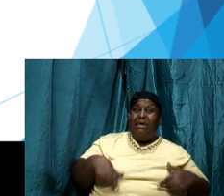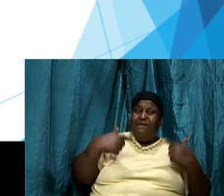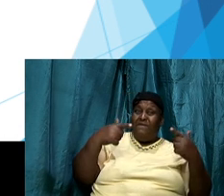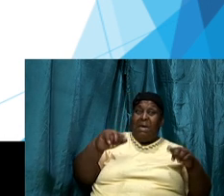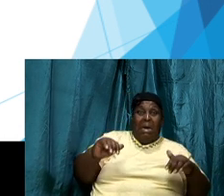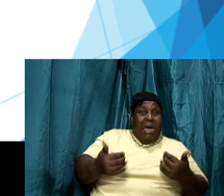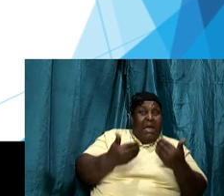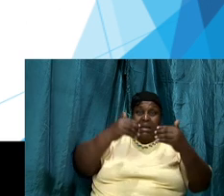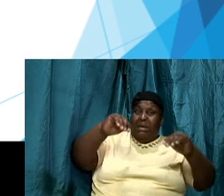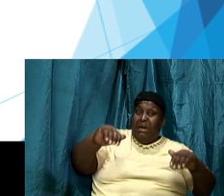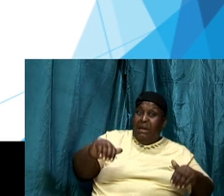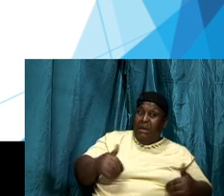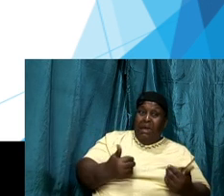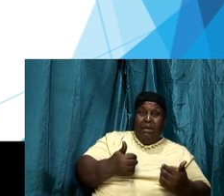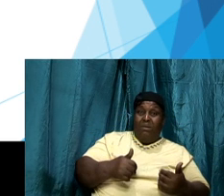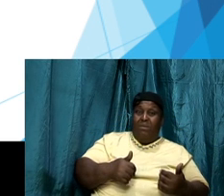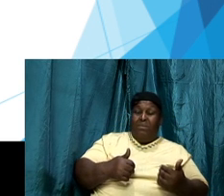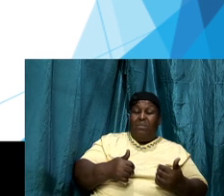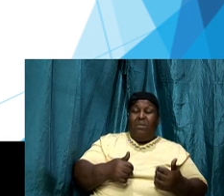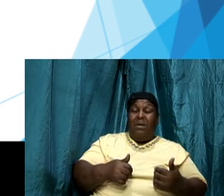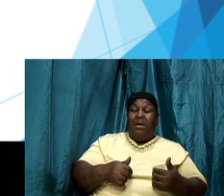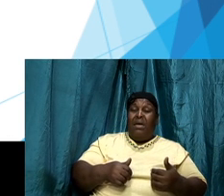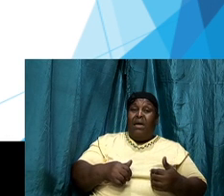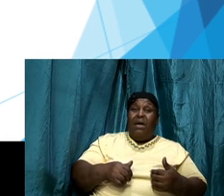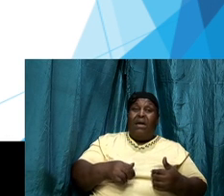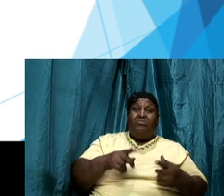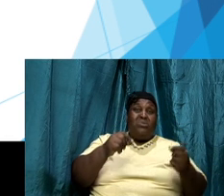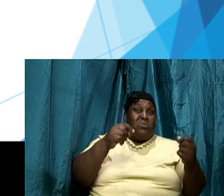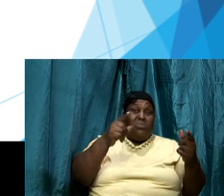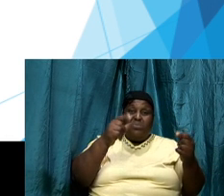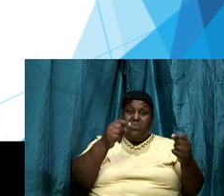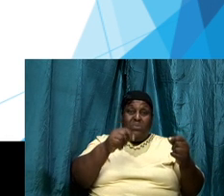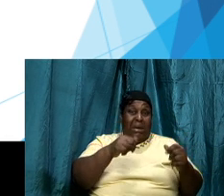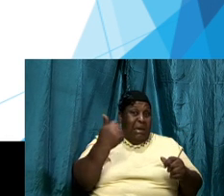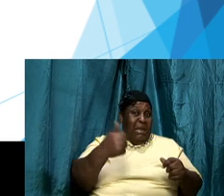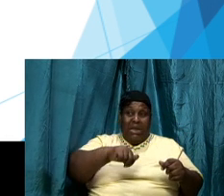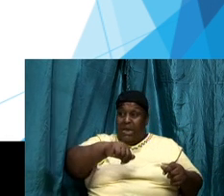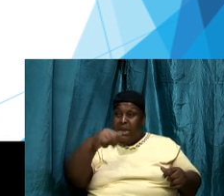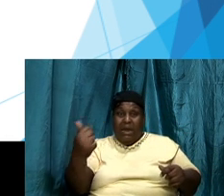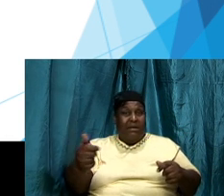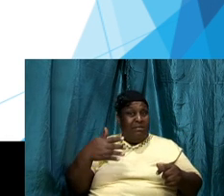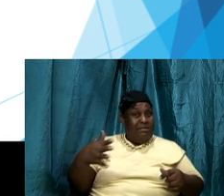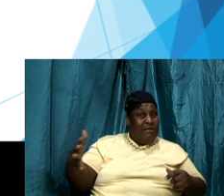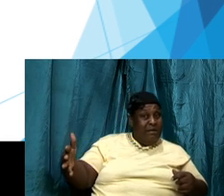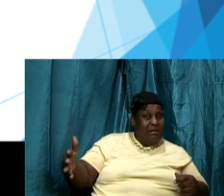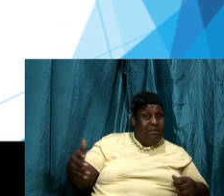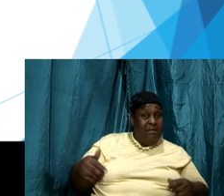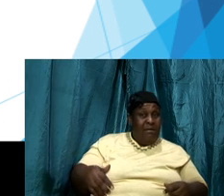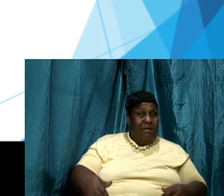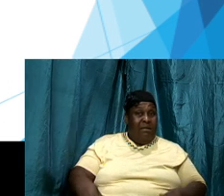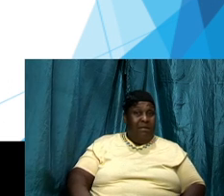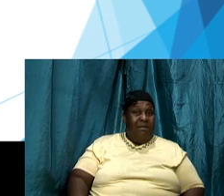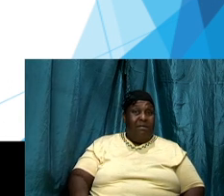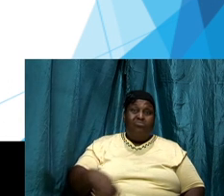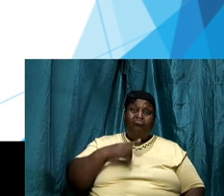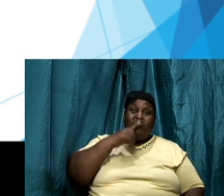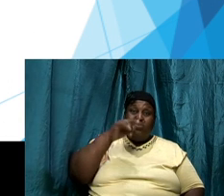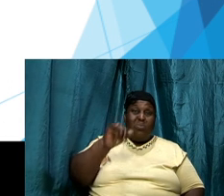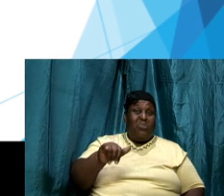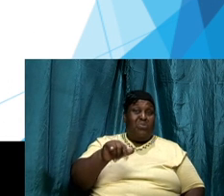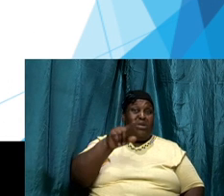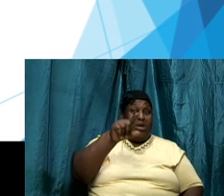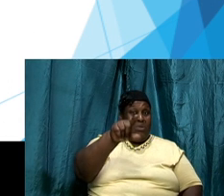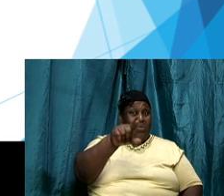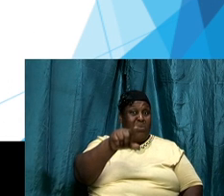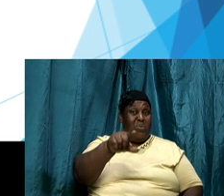remember you had given your heart to Jesus then and the fact that you did that it doesn't matter what you